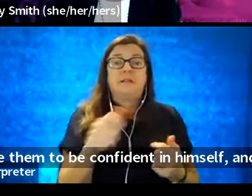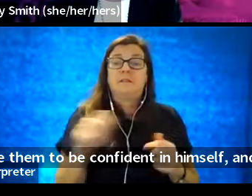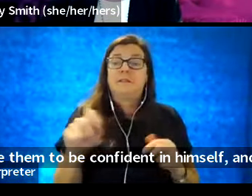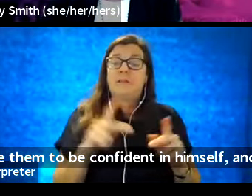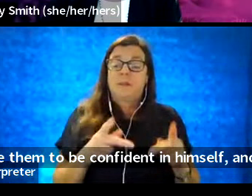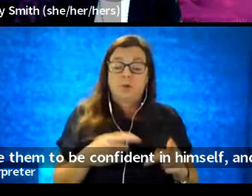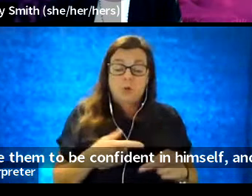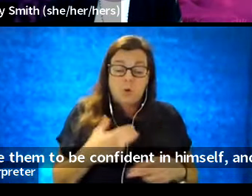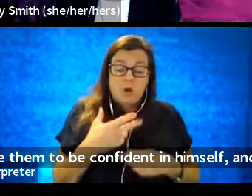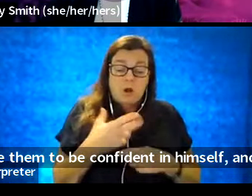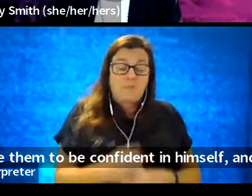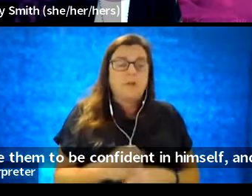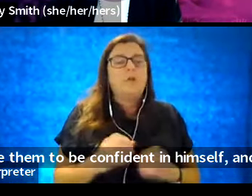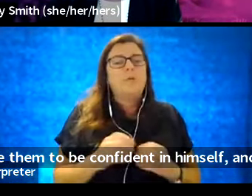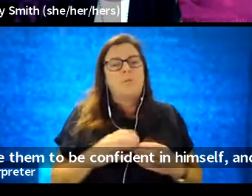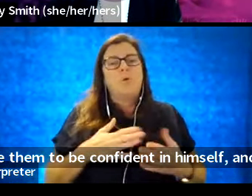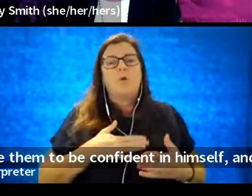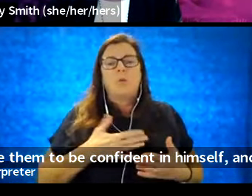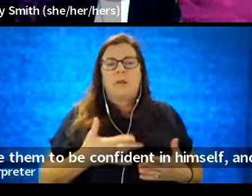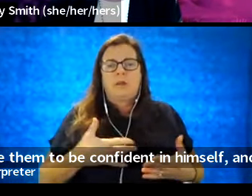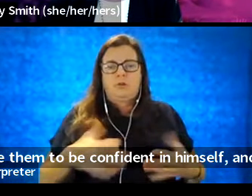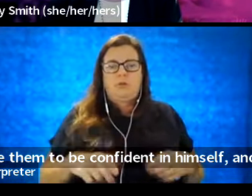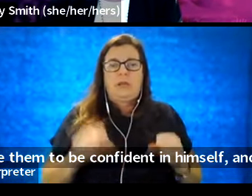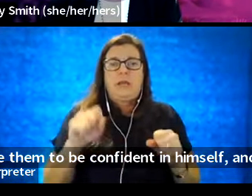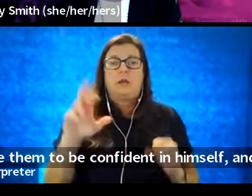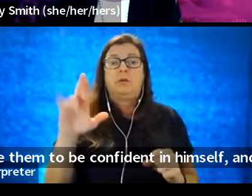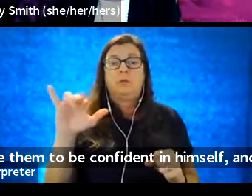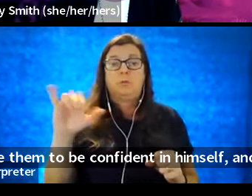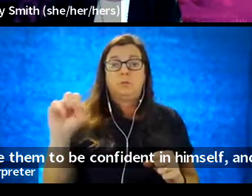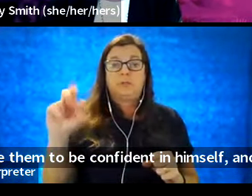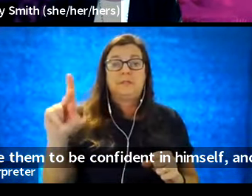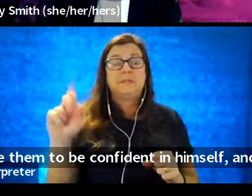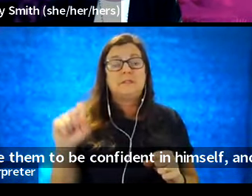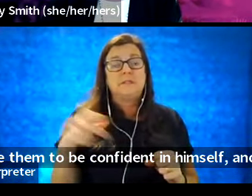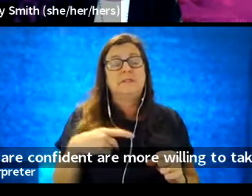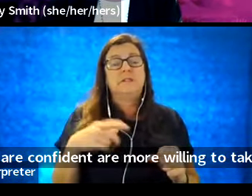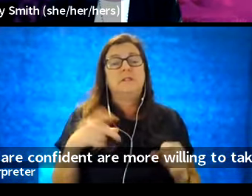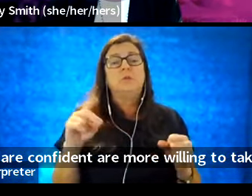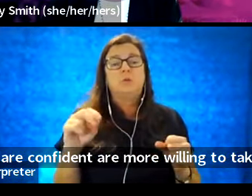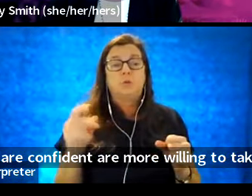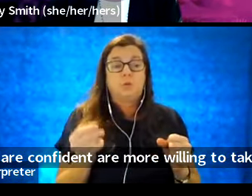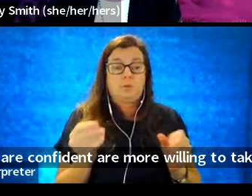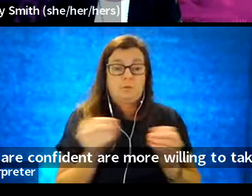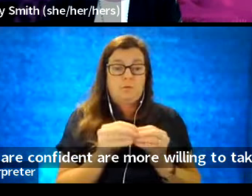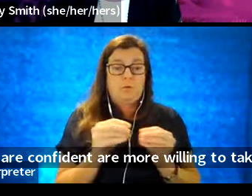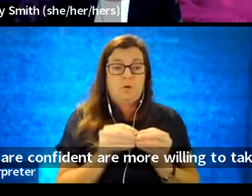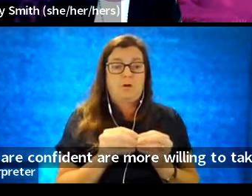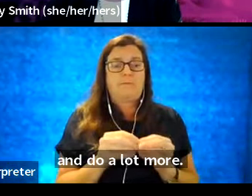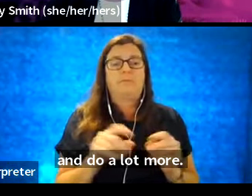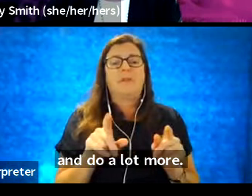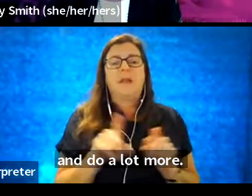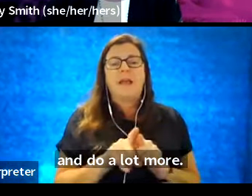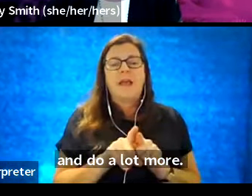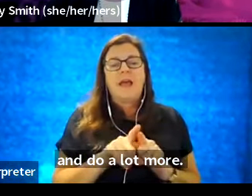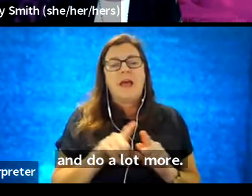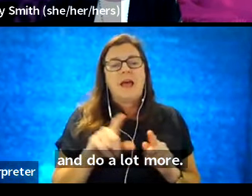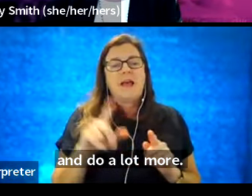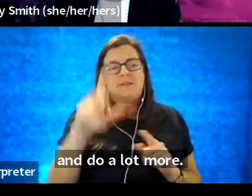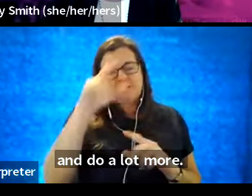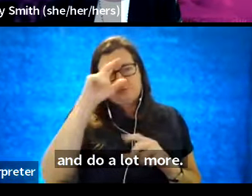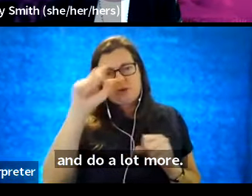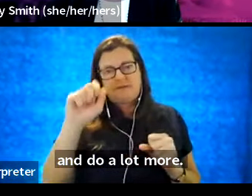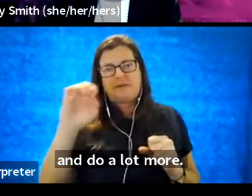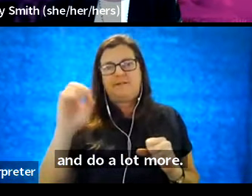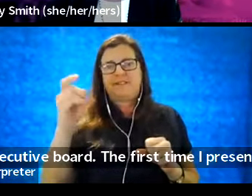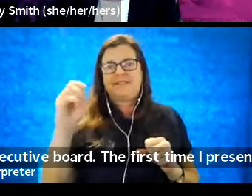confident are more willing to take risks and do a lot more. As a Napa president, my executive board, the first time I